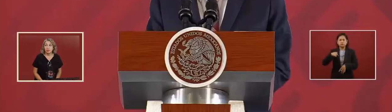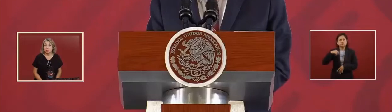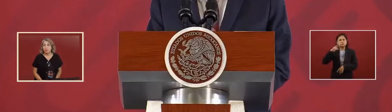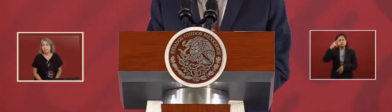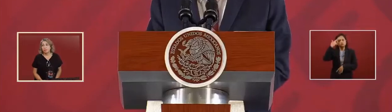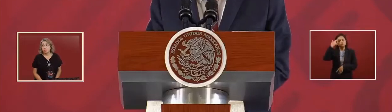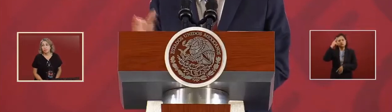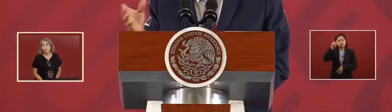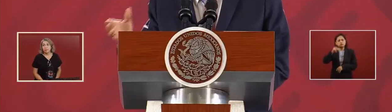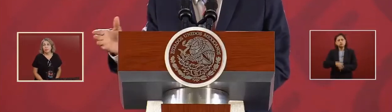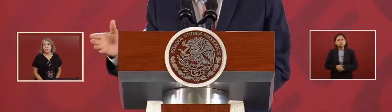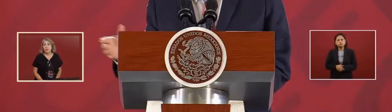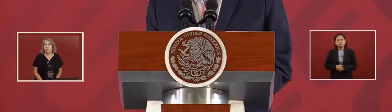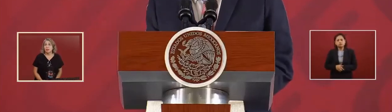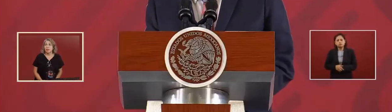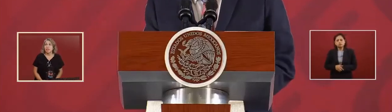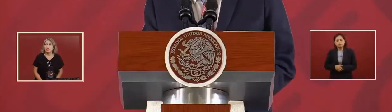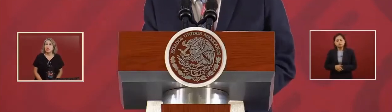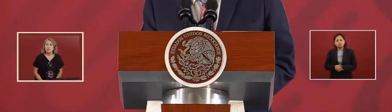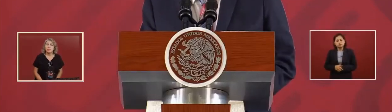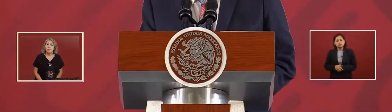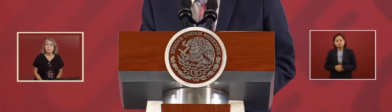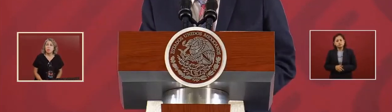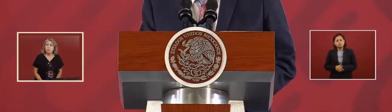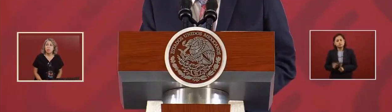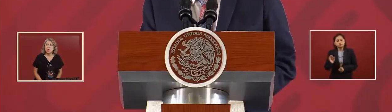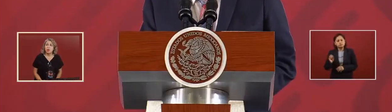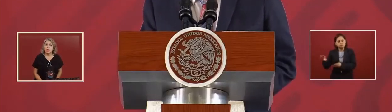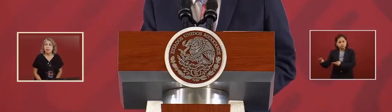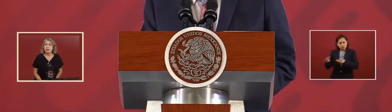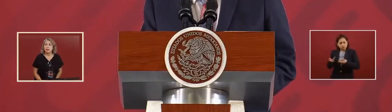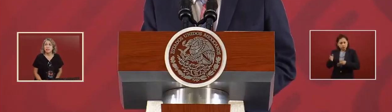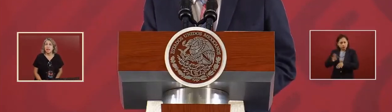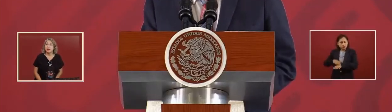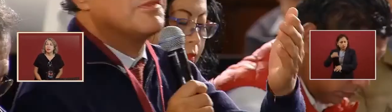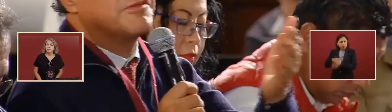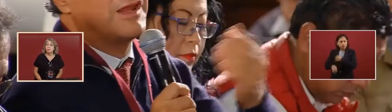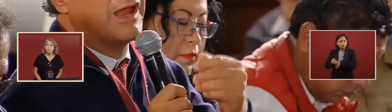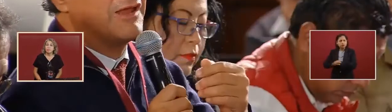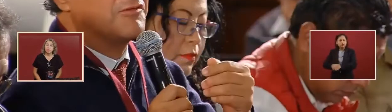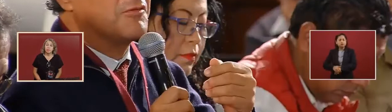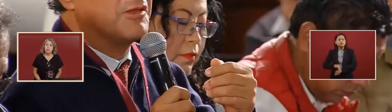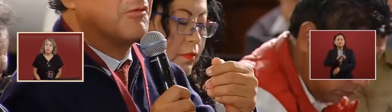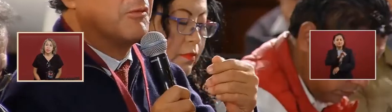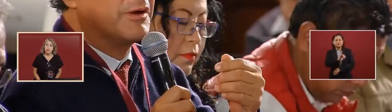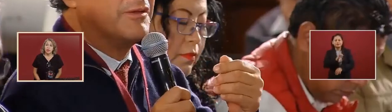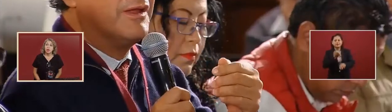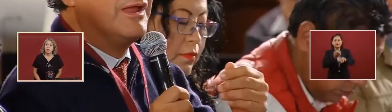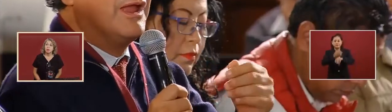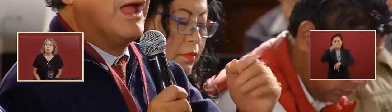Can you give me more data? Oh, it was before the election.